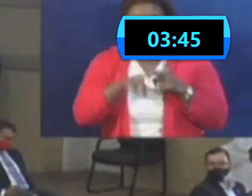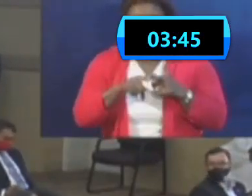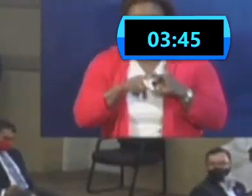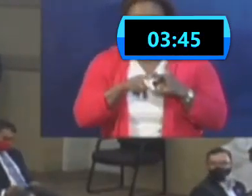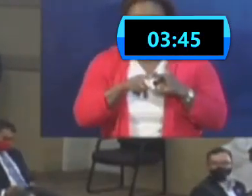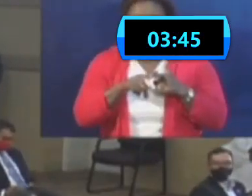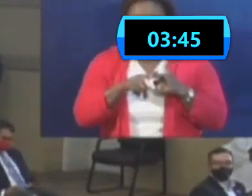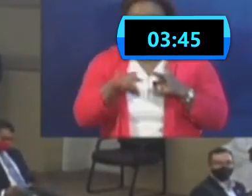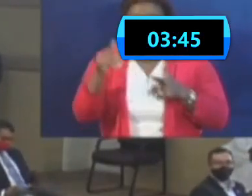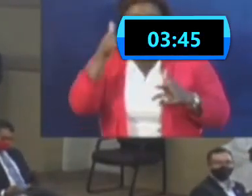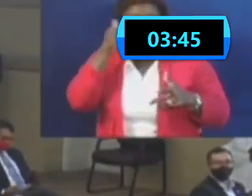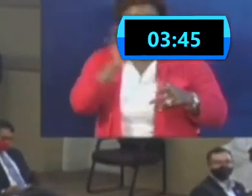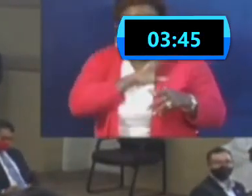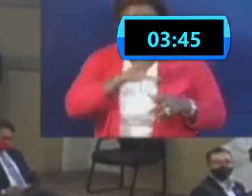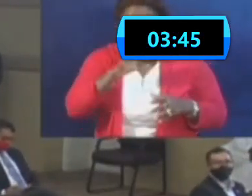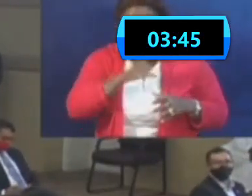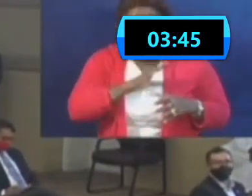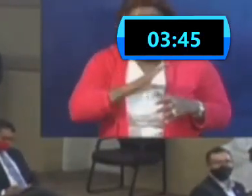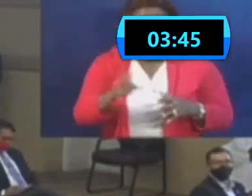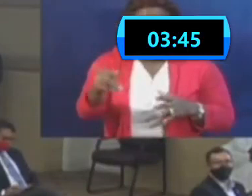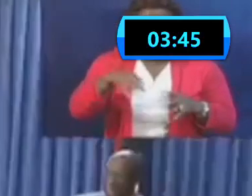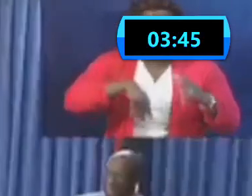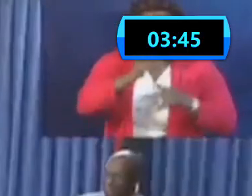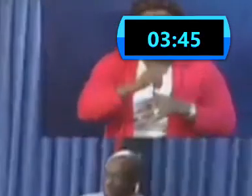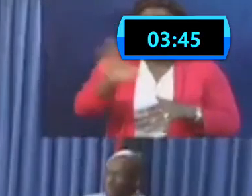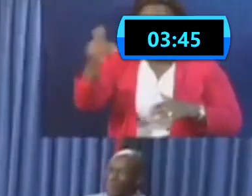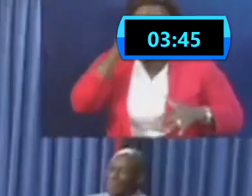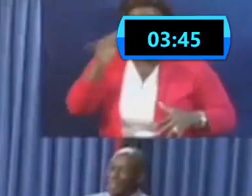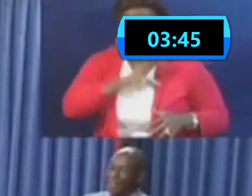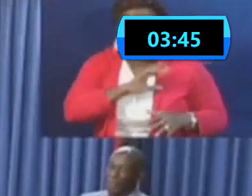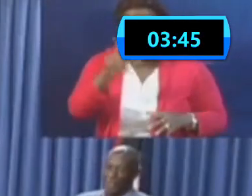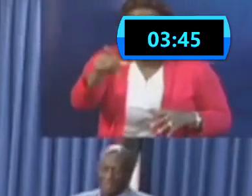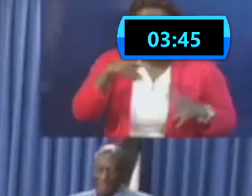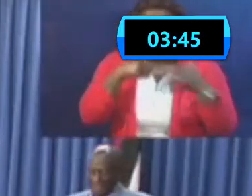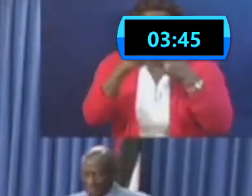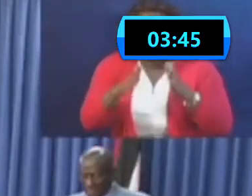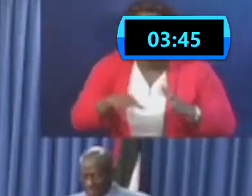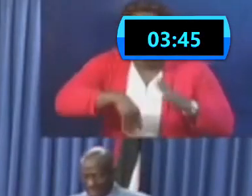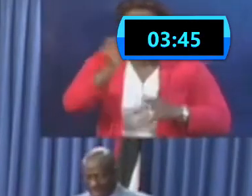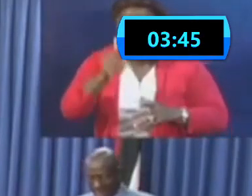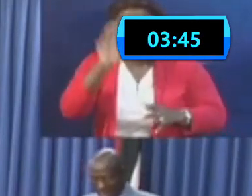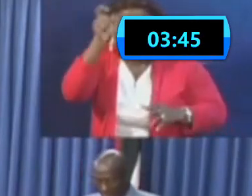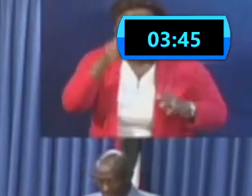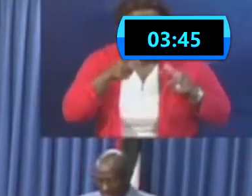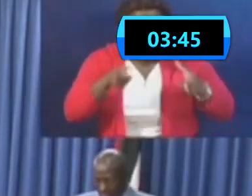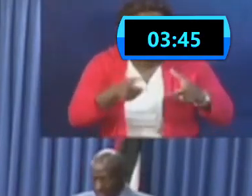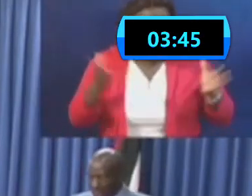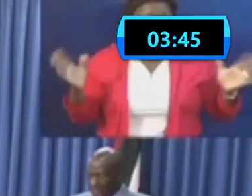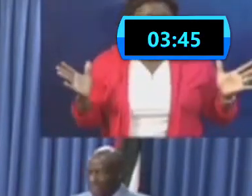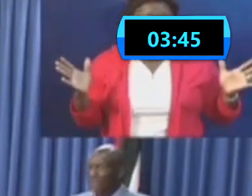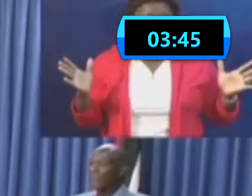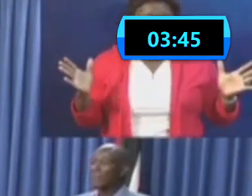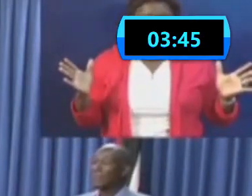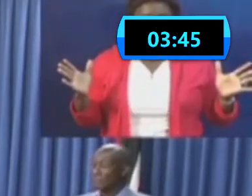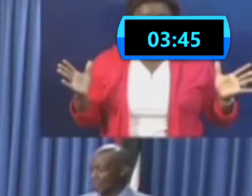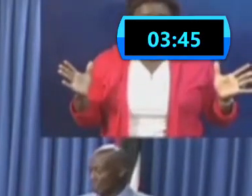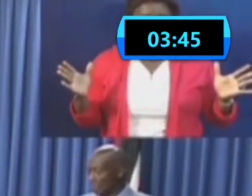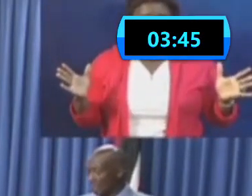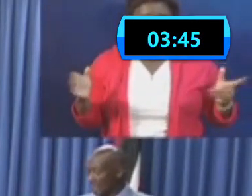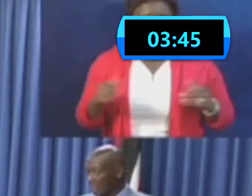the information provided? That brings me to another point, and the point is this. The population